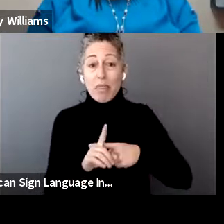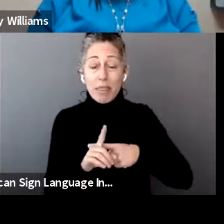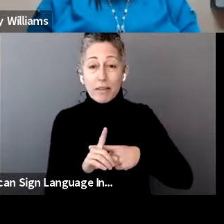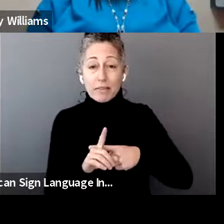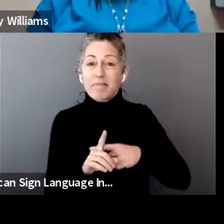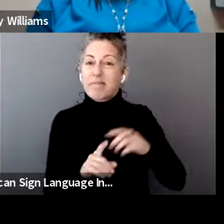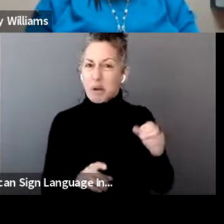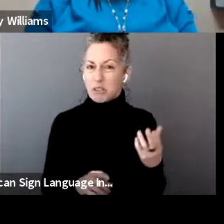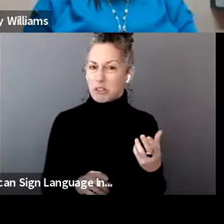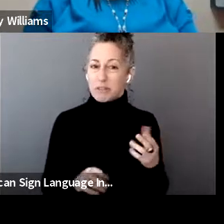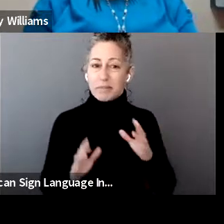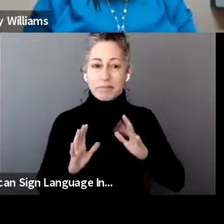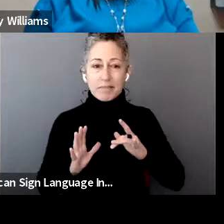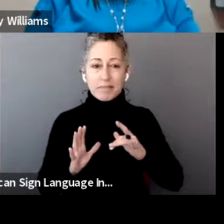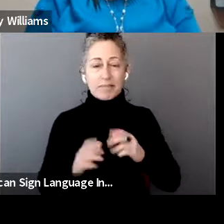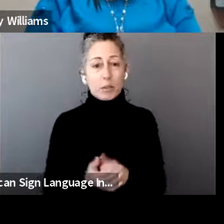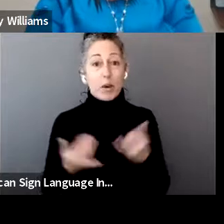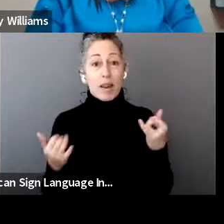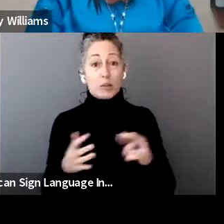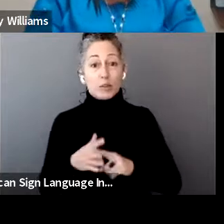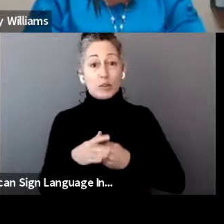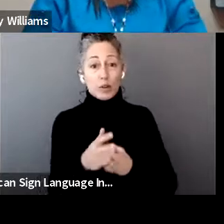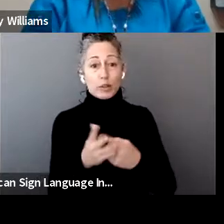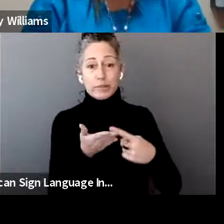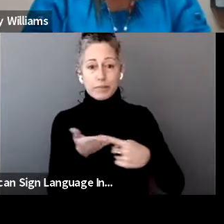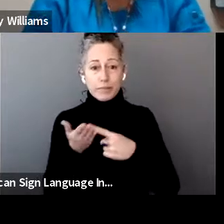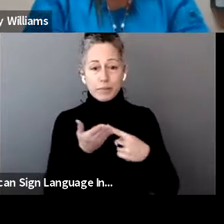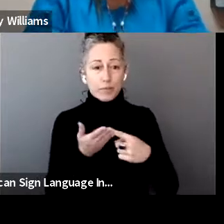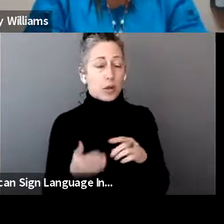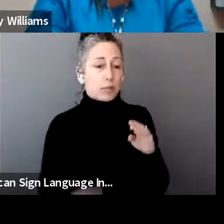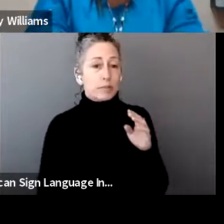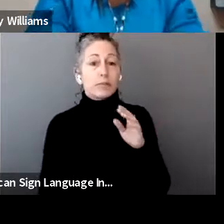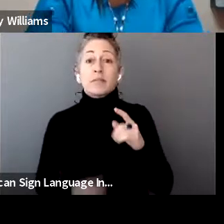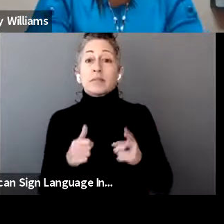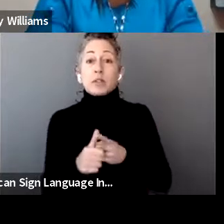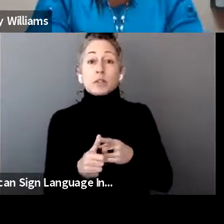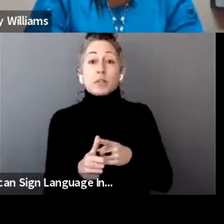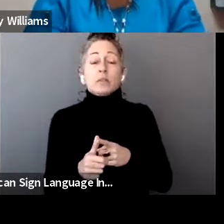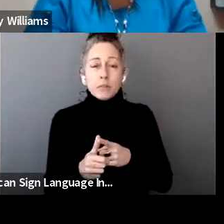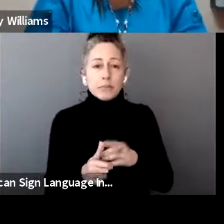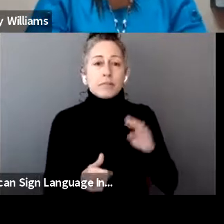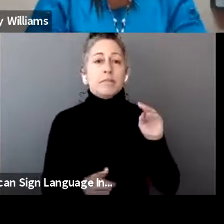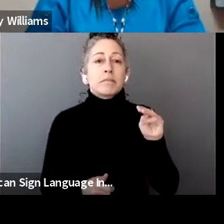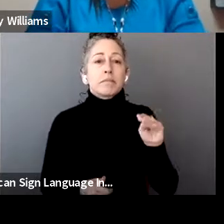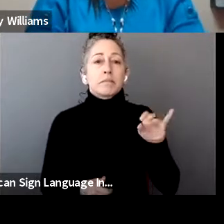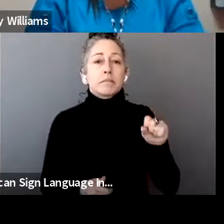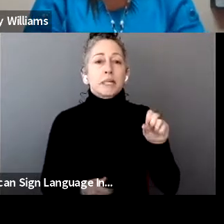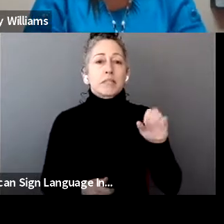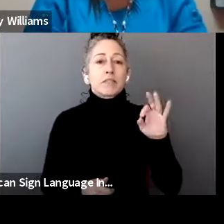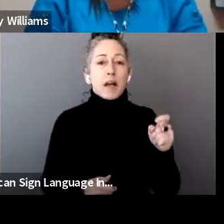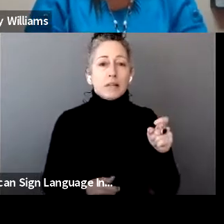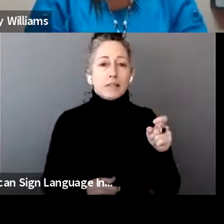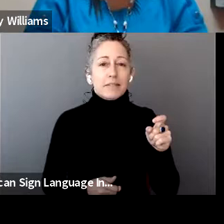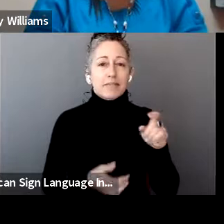jumping into our discussion. So let's start with you, Ms. Fox. I'd like to start with you because you're with the IRS,